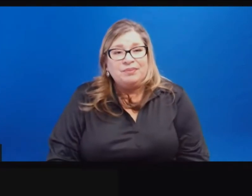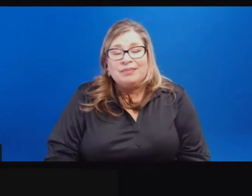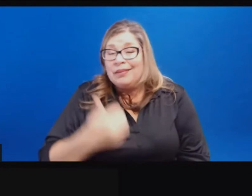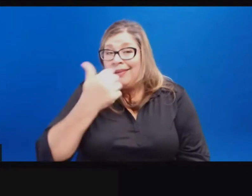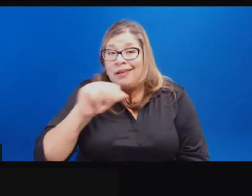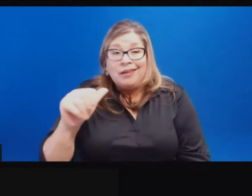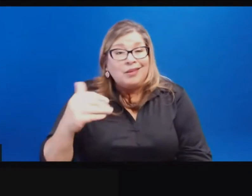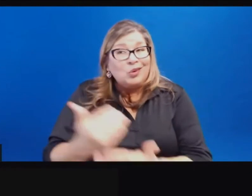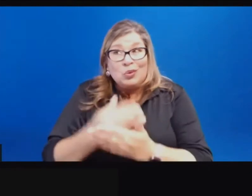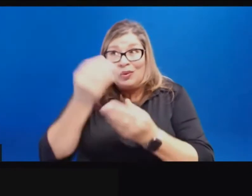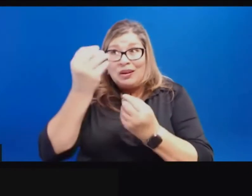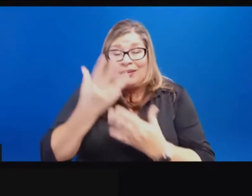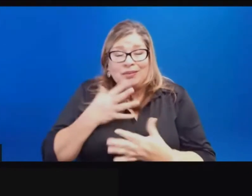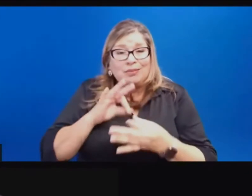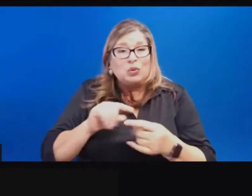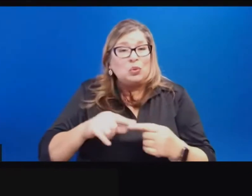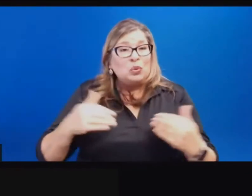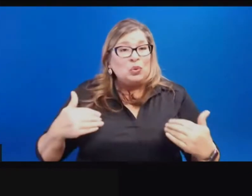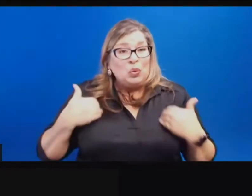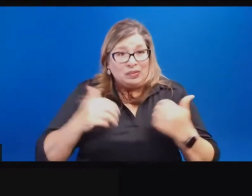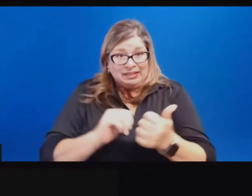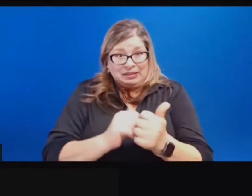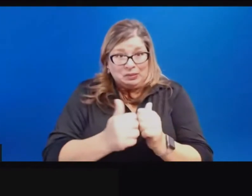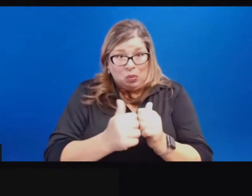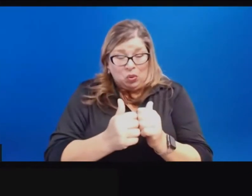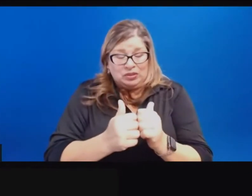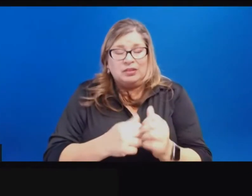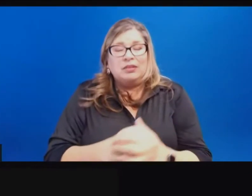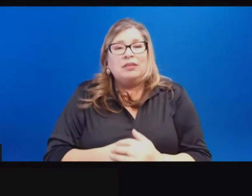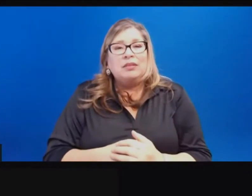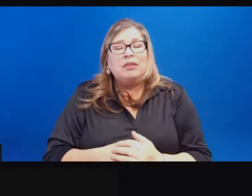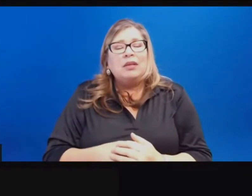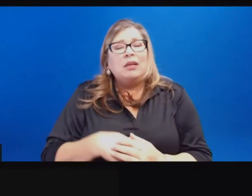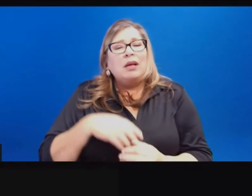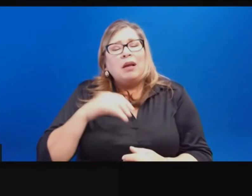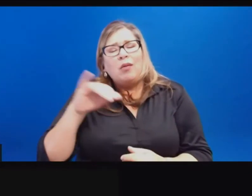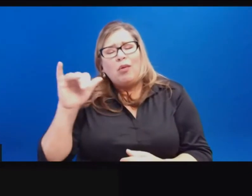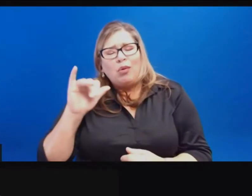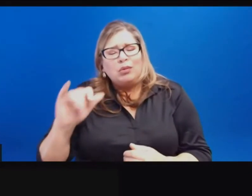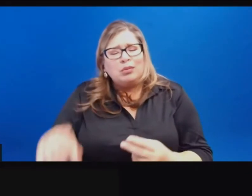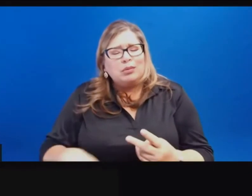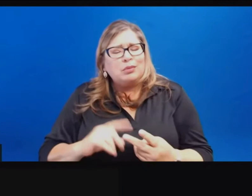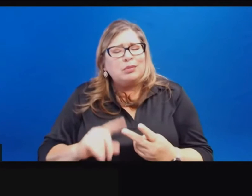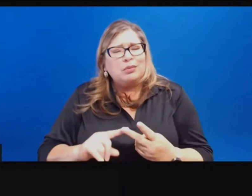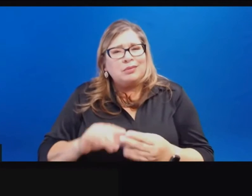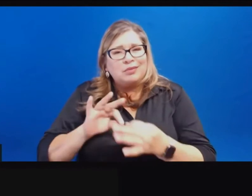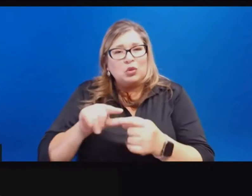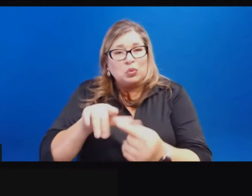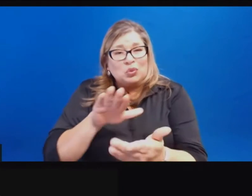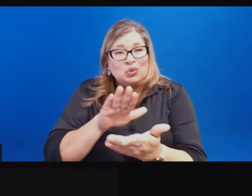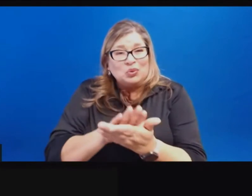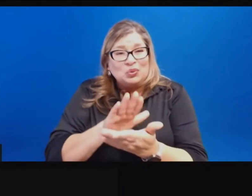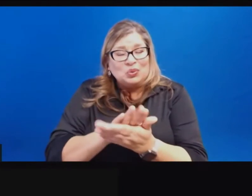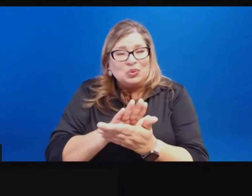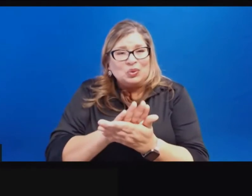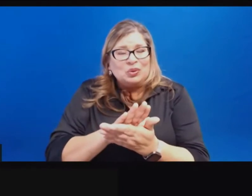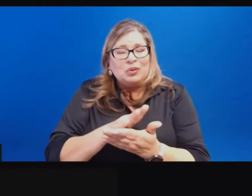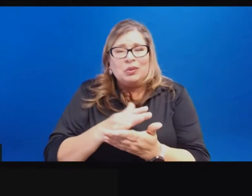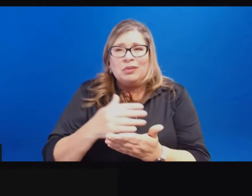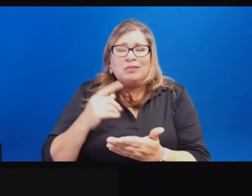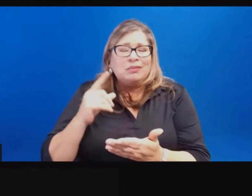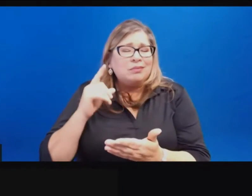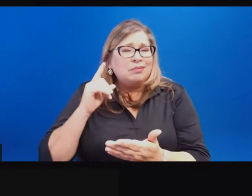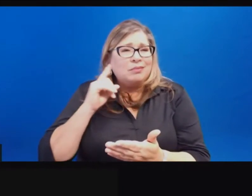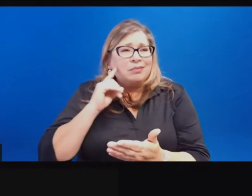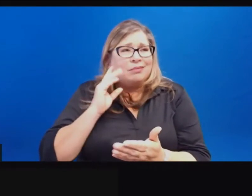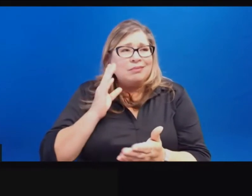lots of messages from families. And then also in addition, um, we're getting some words that some school districts who are planning some kind of in-person learning